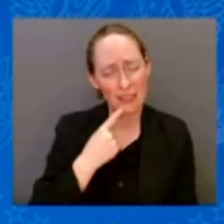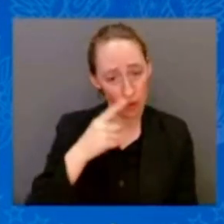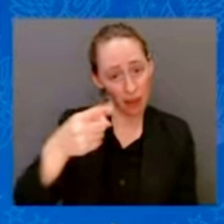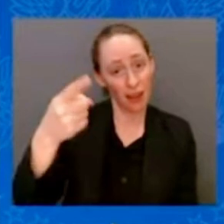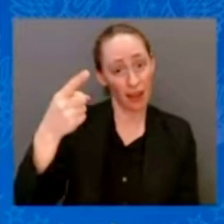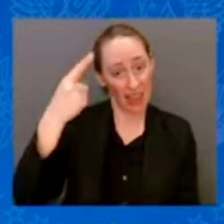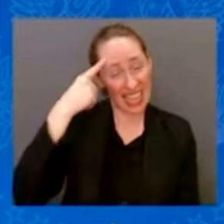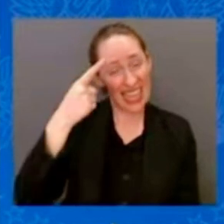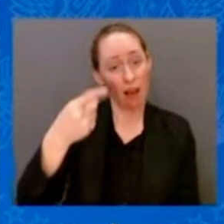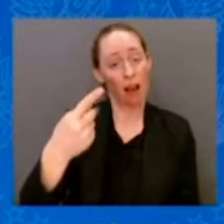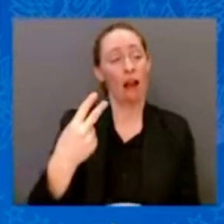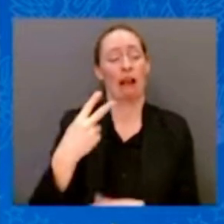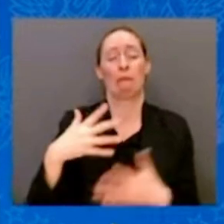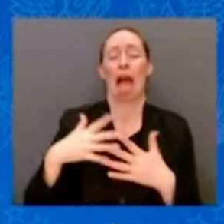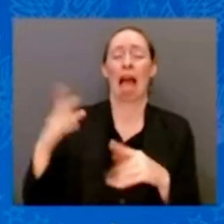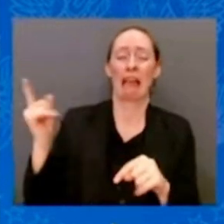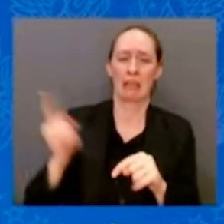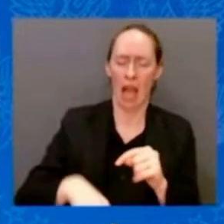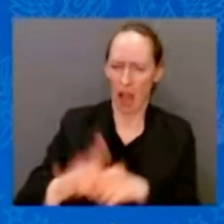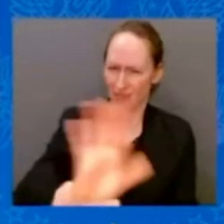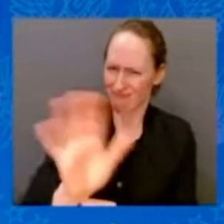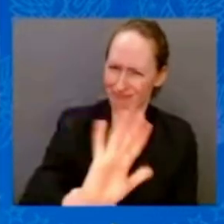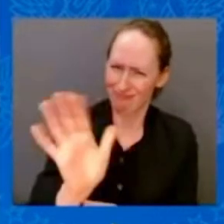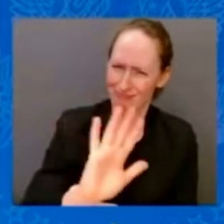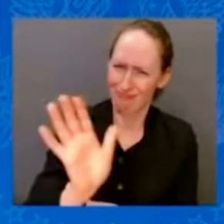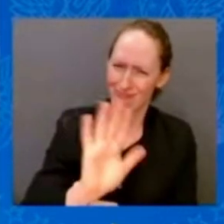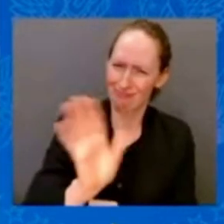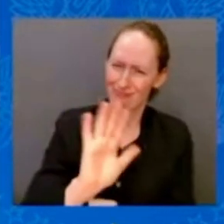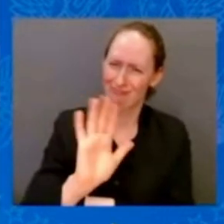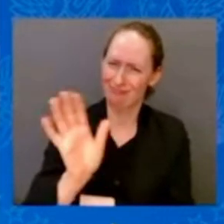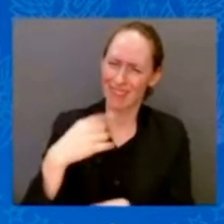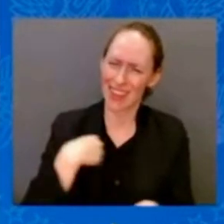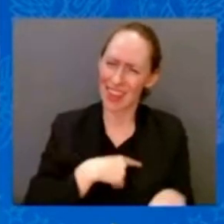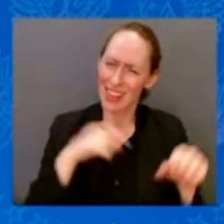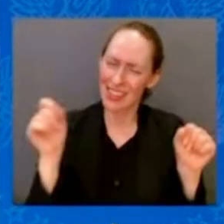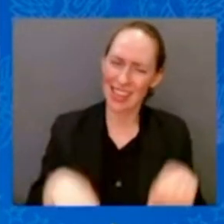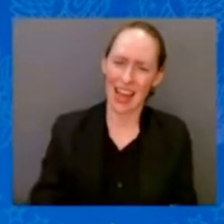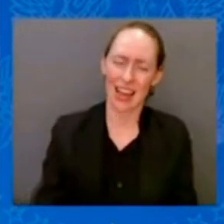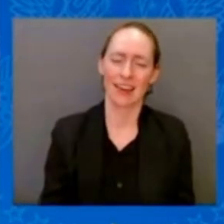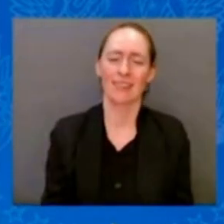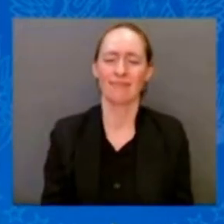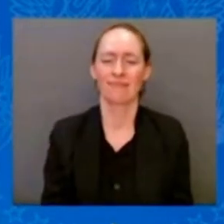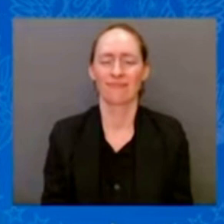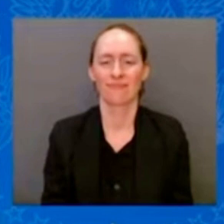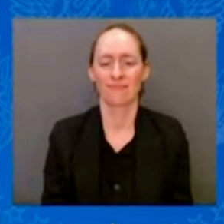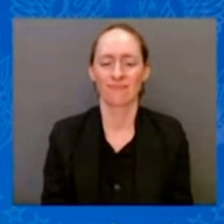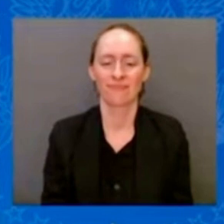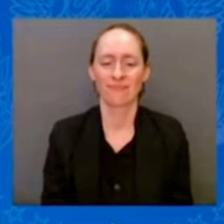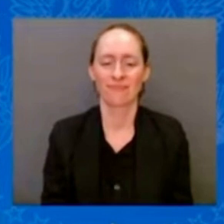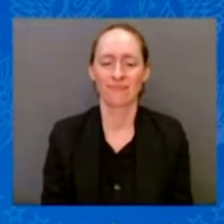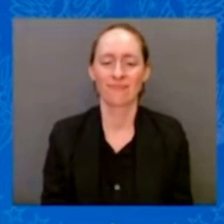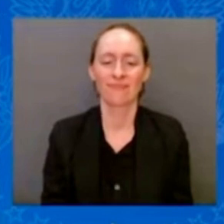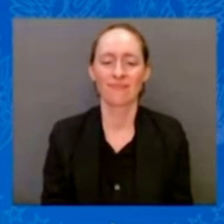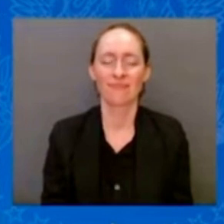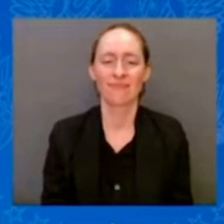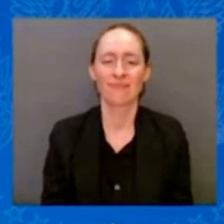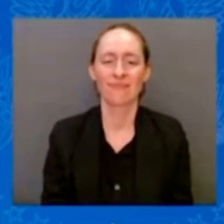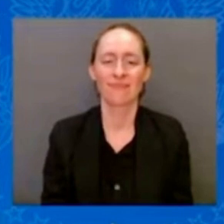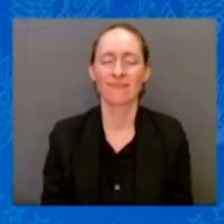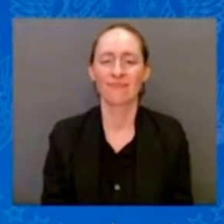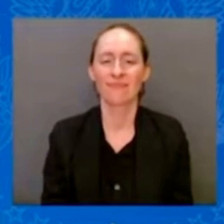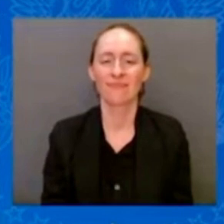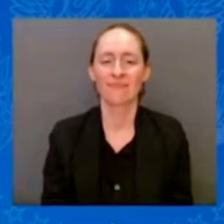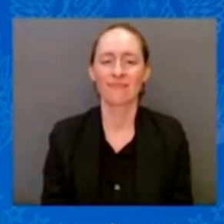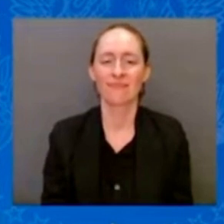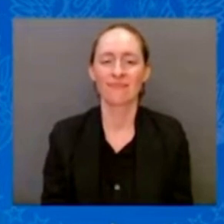honestly say, we've got a lot more to do, but I've